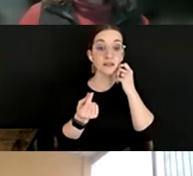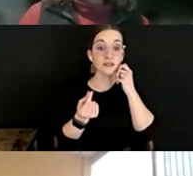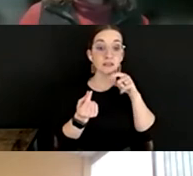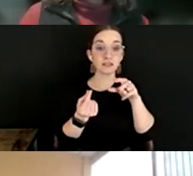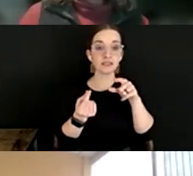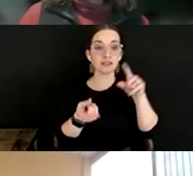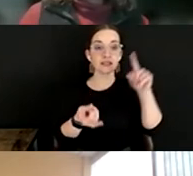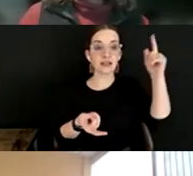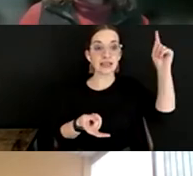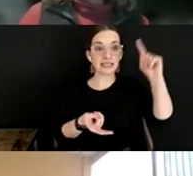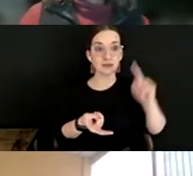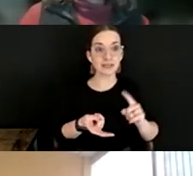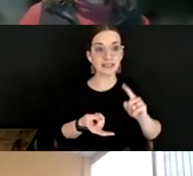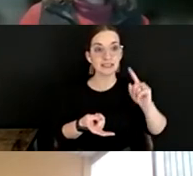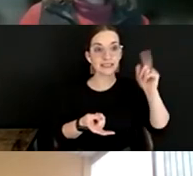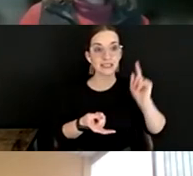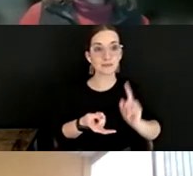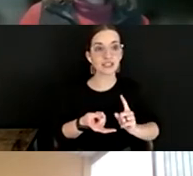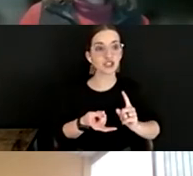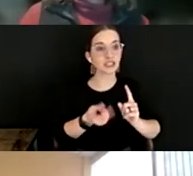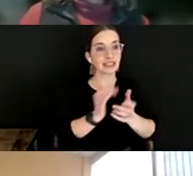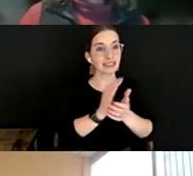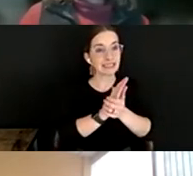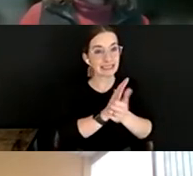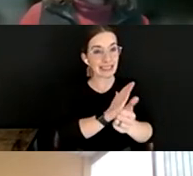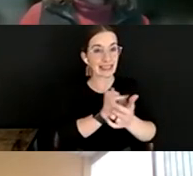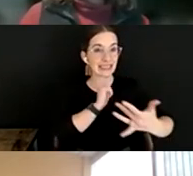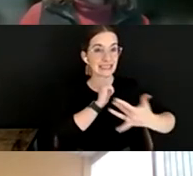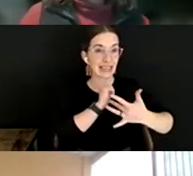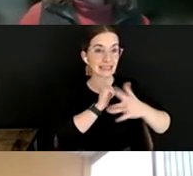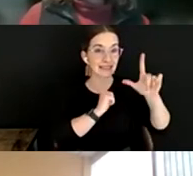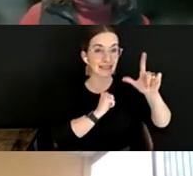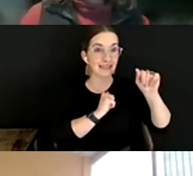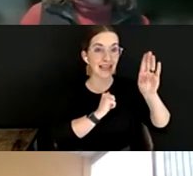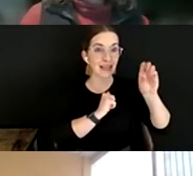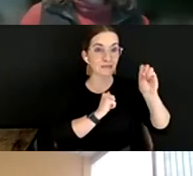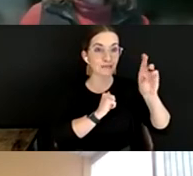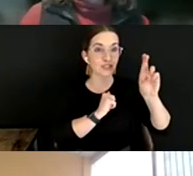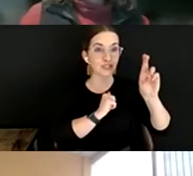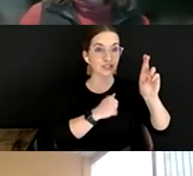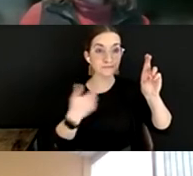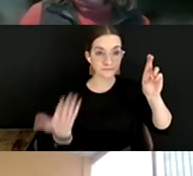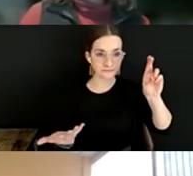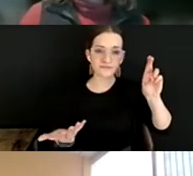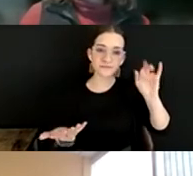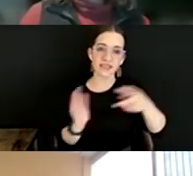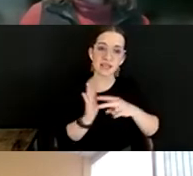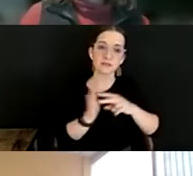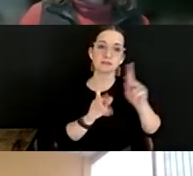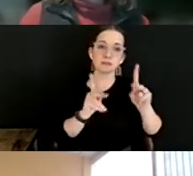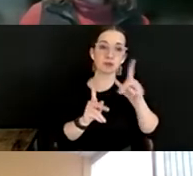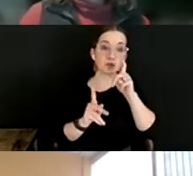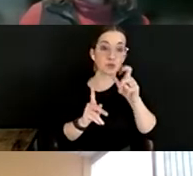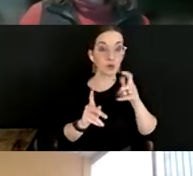diminishing pools of skilled technical labor. And that's from, you know, the folks who are willing to work for us